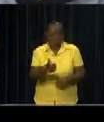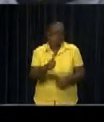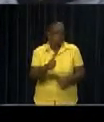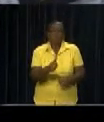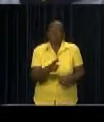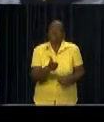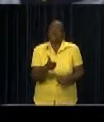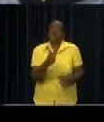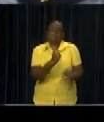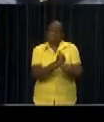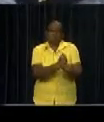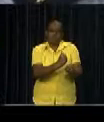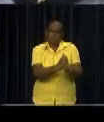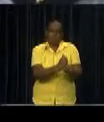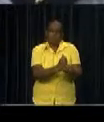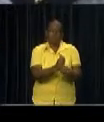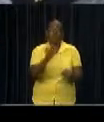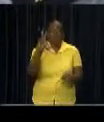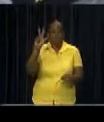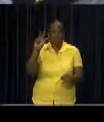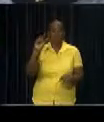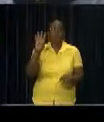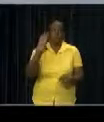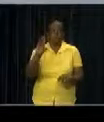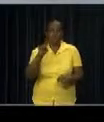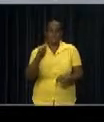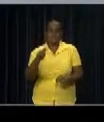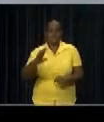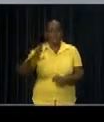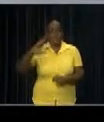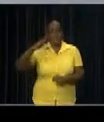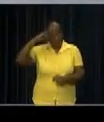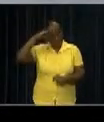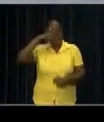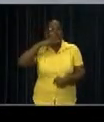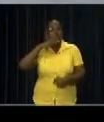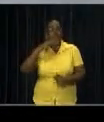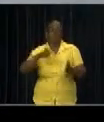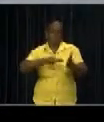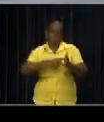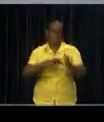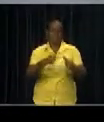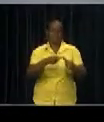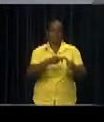The monitoring of the speed limit shall be carried out by means of an electronic